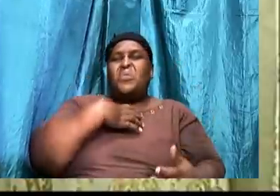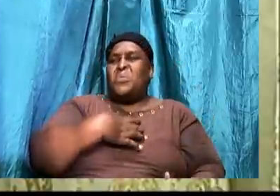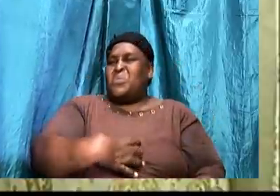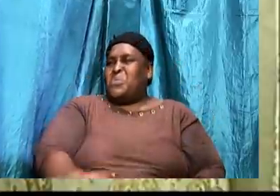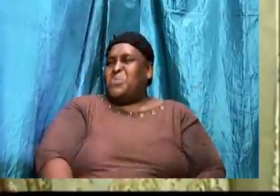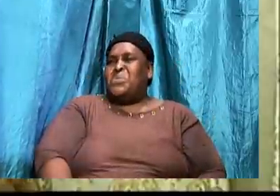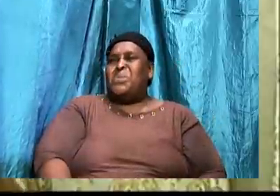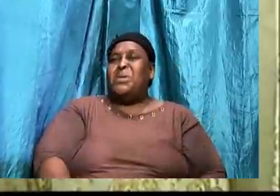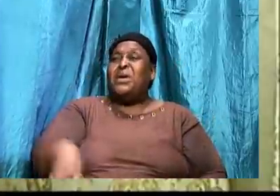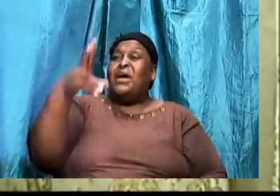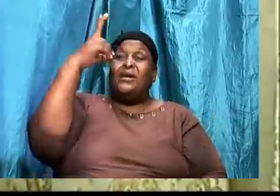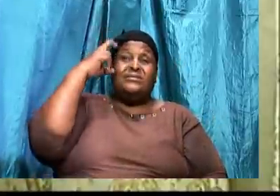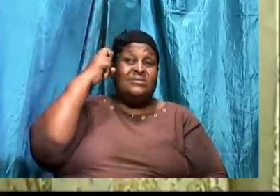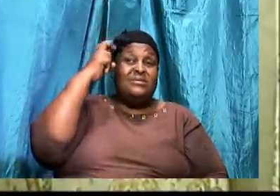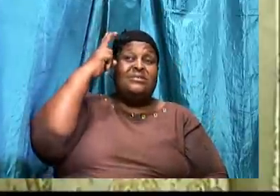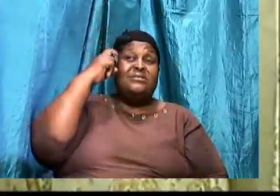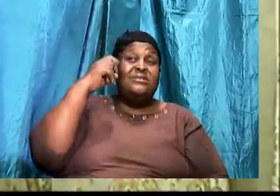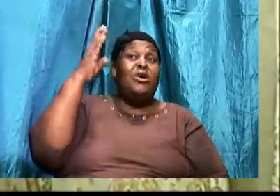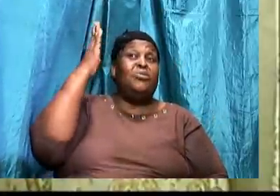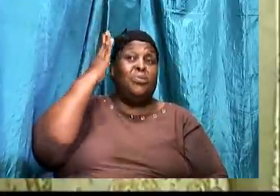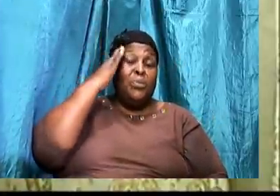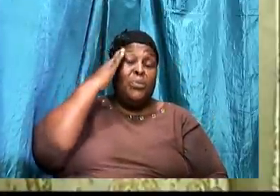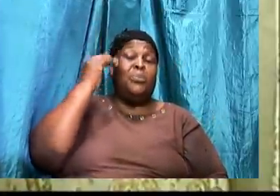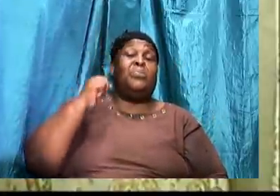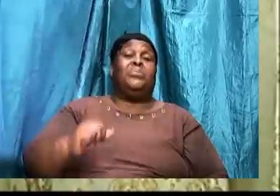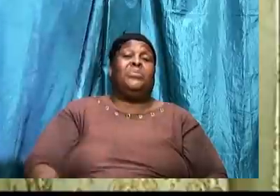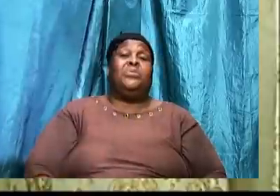And Satan knew it. And he said, Look here.